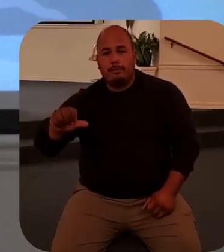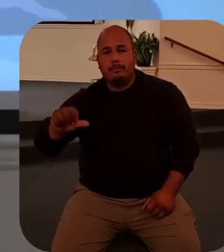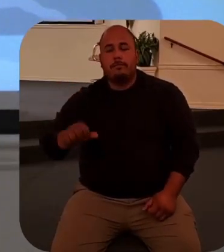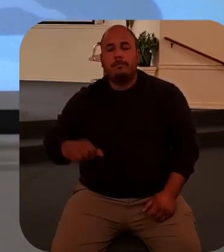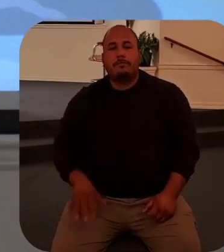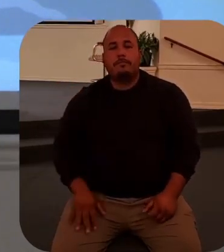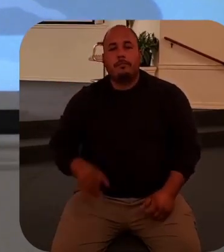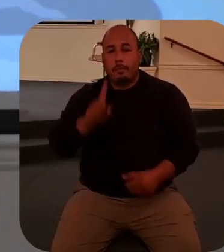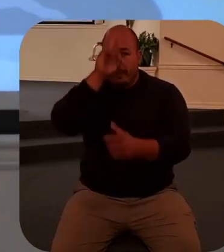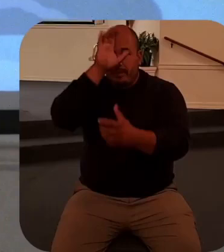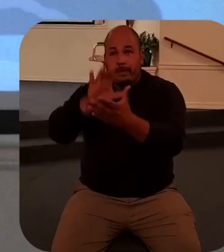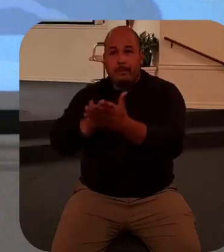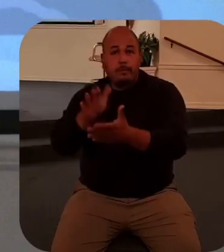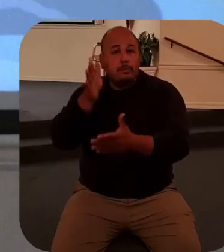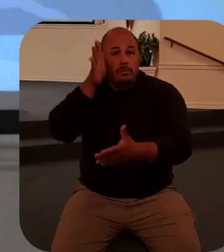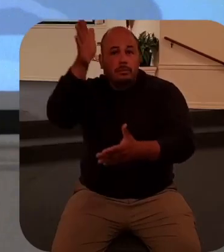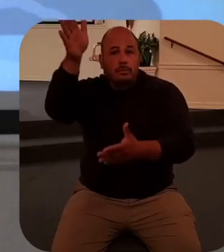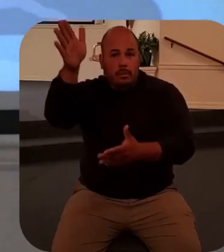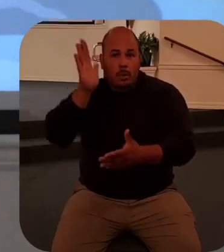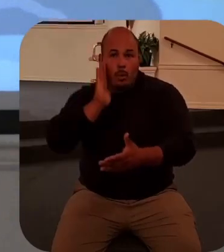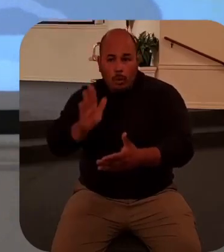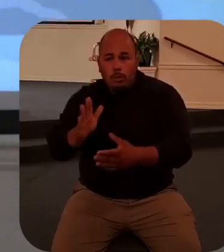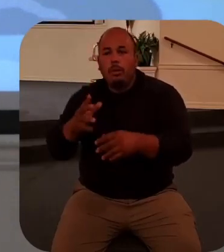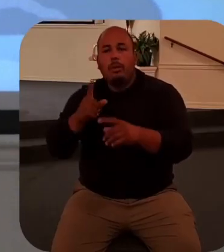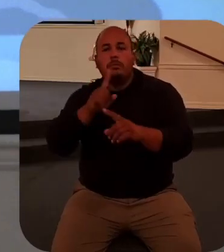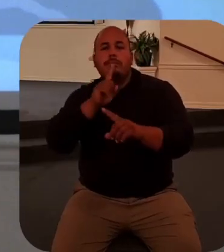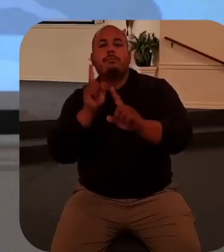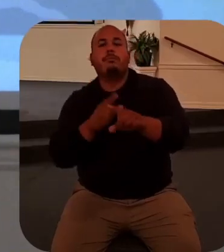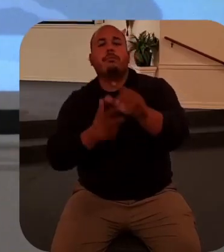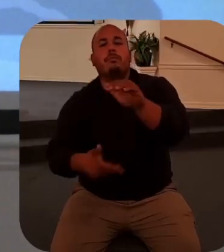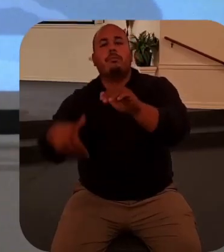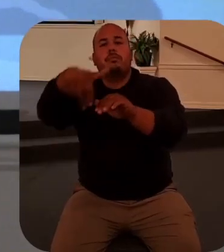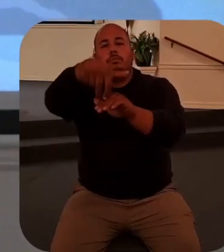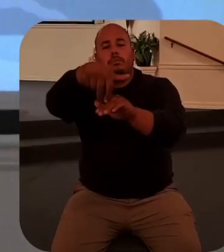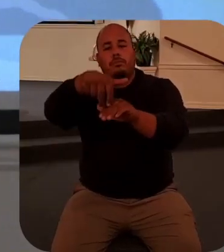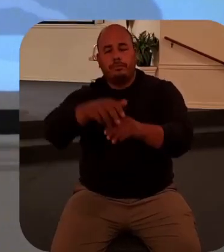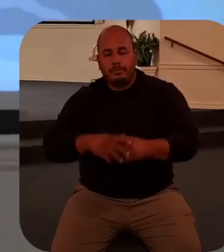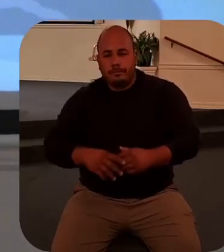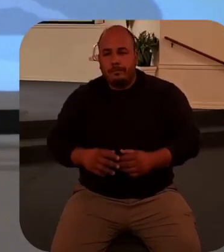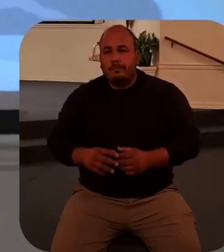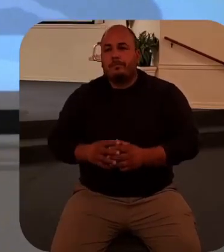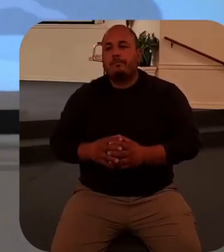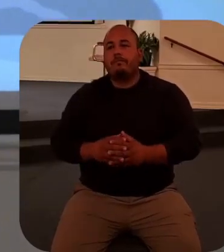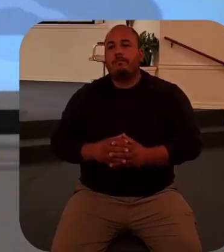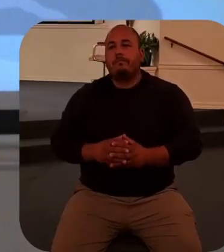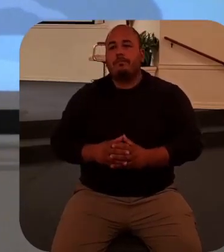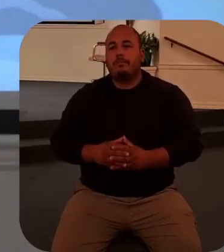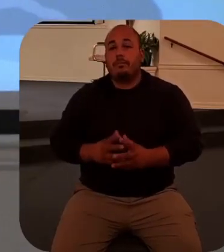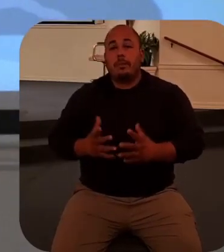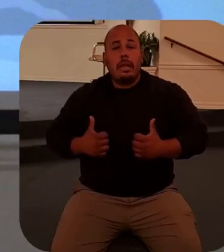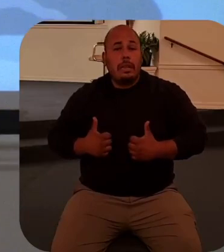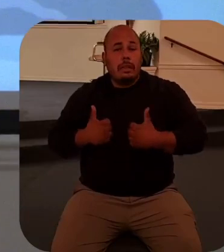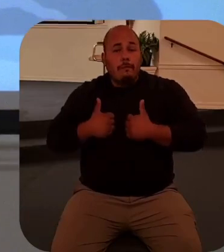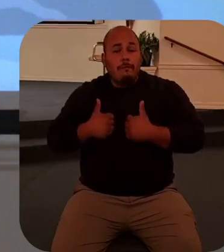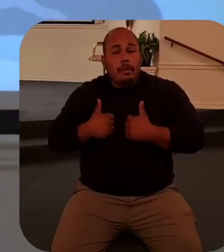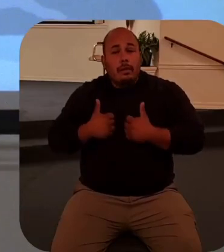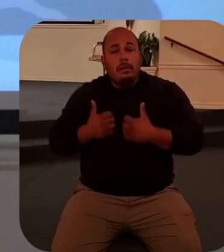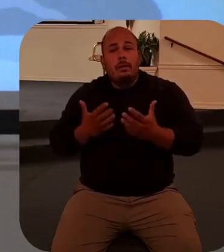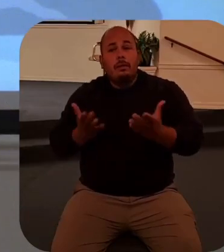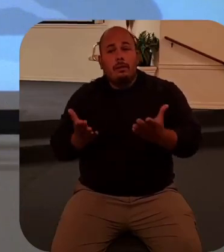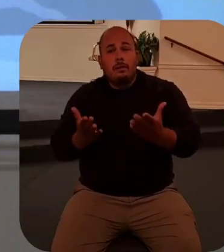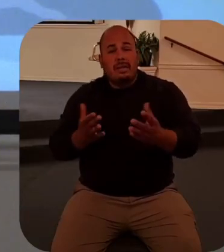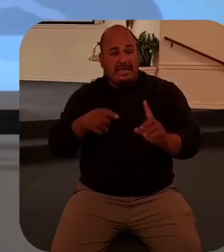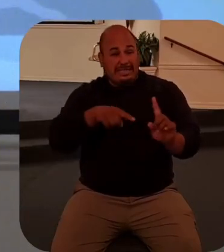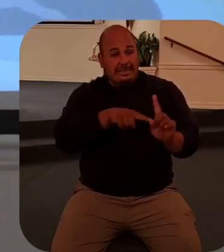he will speak and the dead will hear his voice and come to life living so that when he does